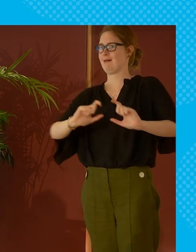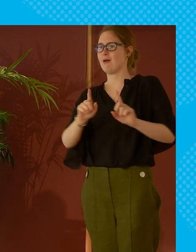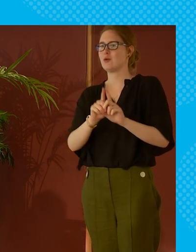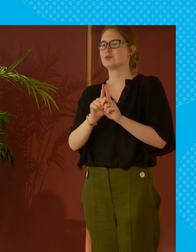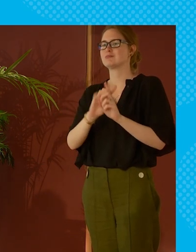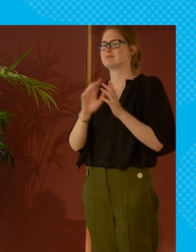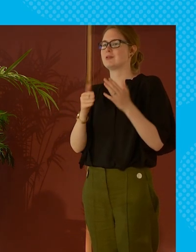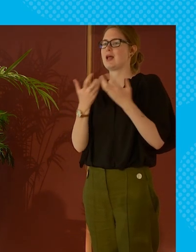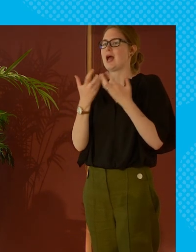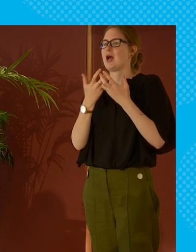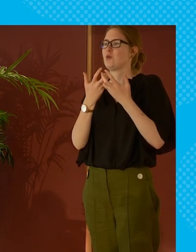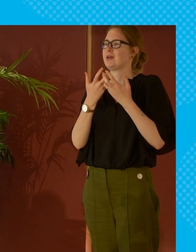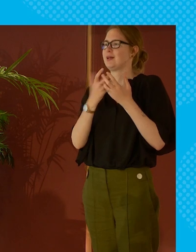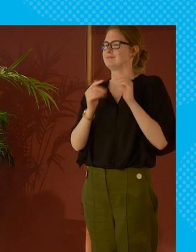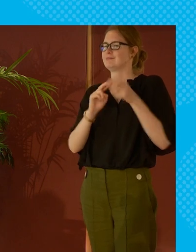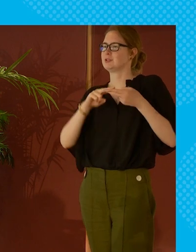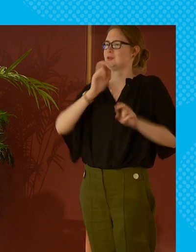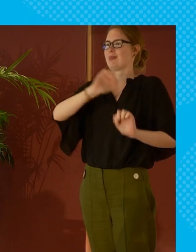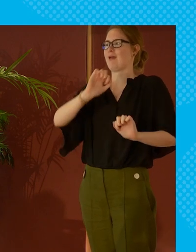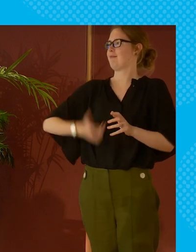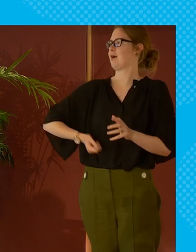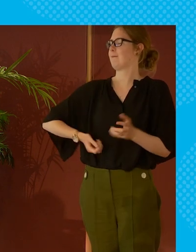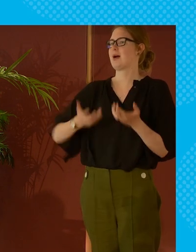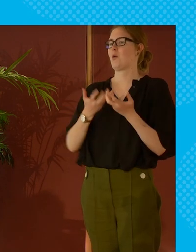very limited means to increase their incomes